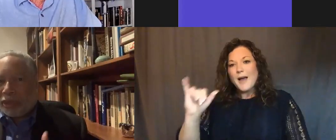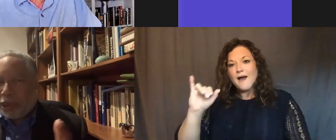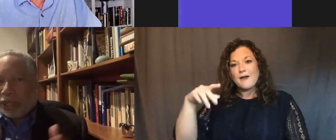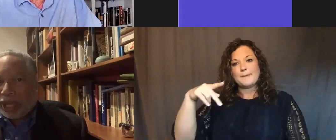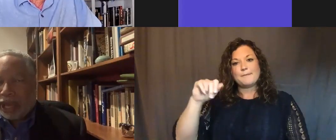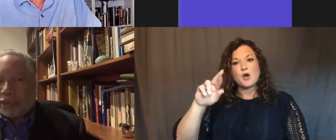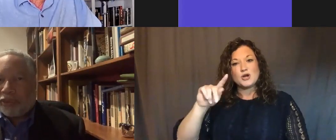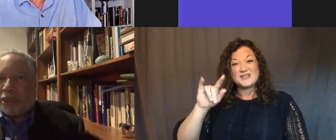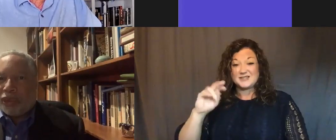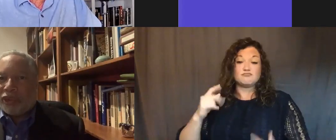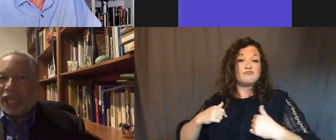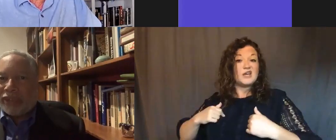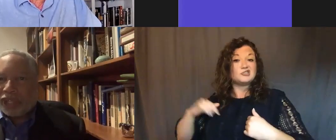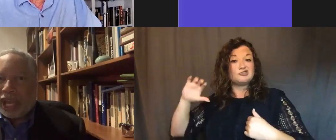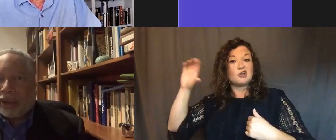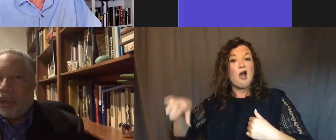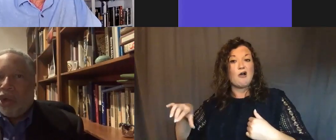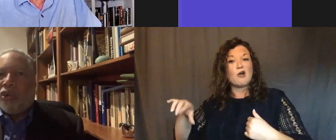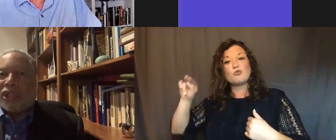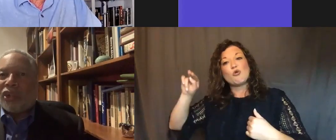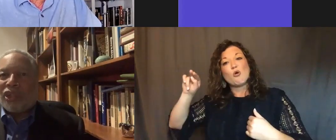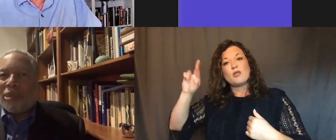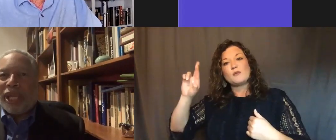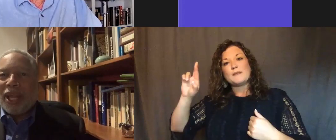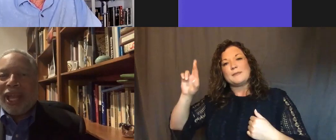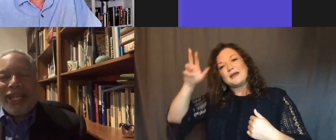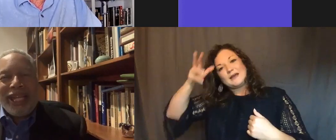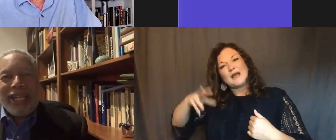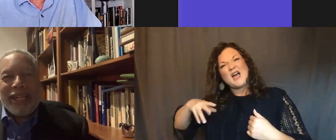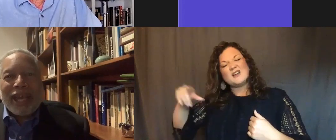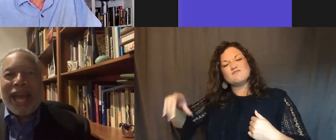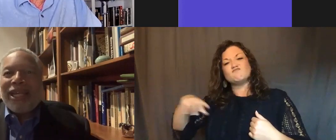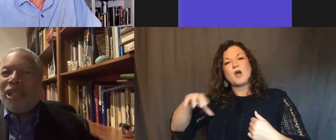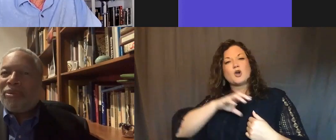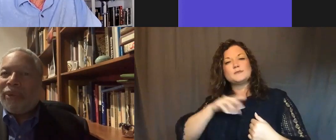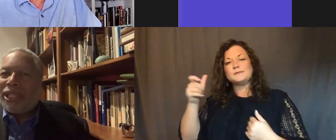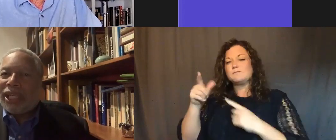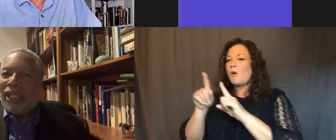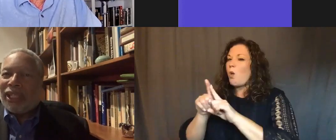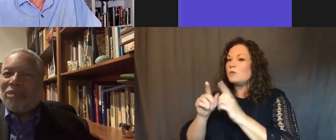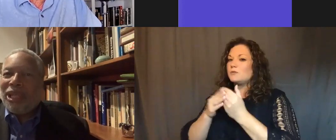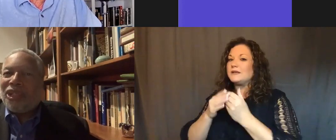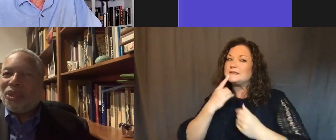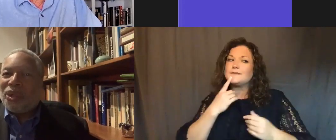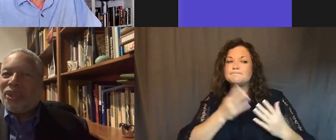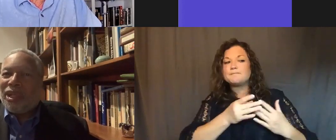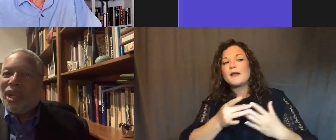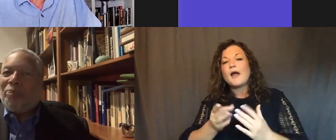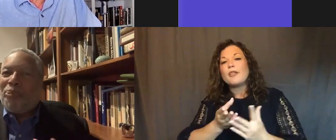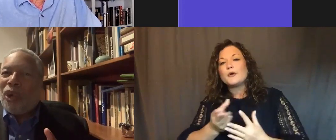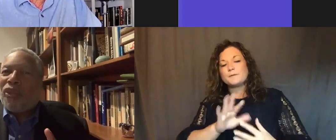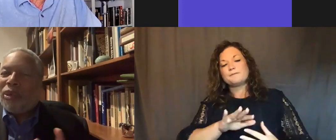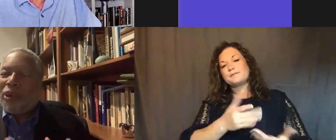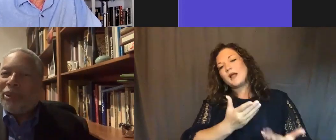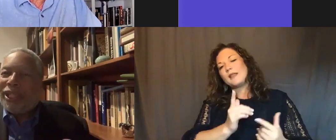a Republican congressman from the north side of Chicago who was close to me, and he guided me through. He said, let's make sure that